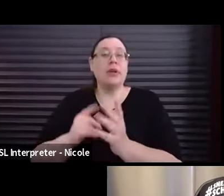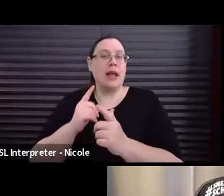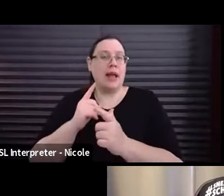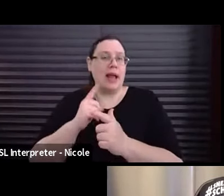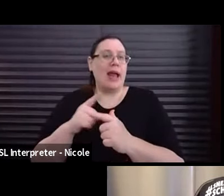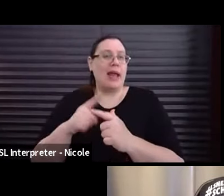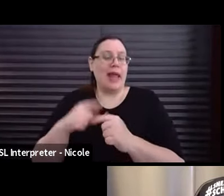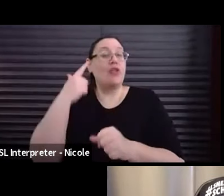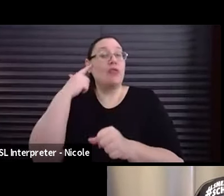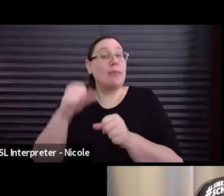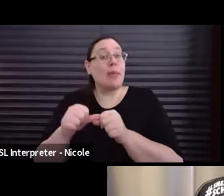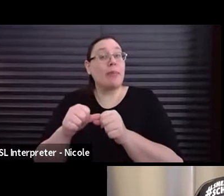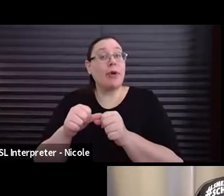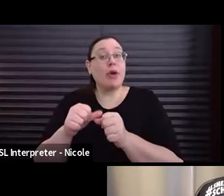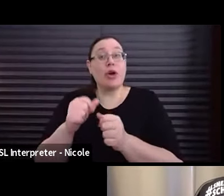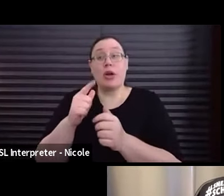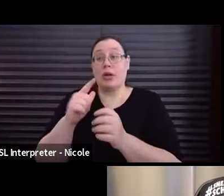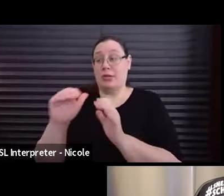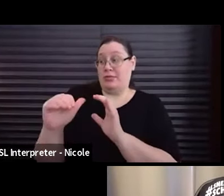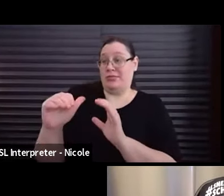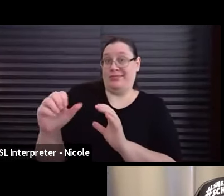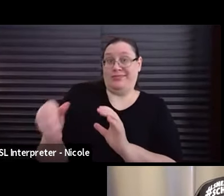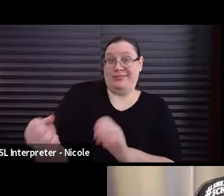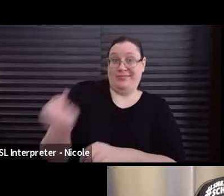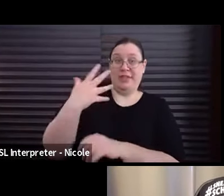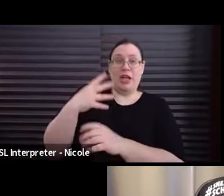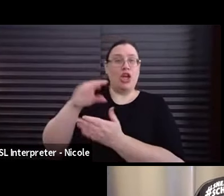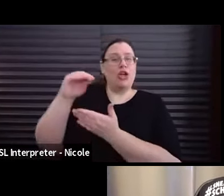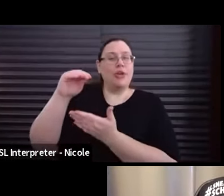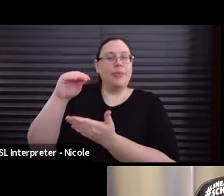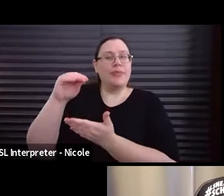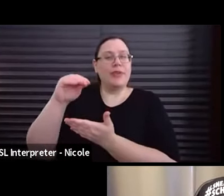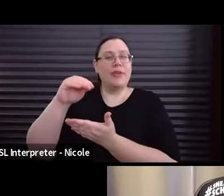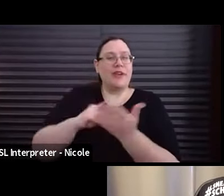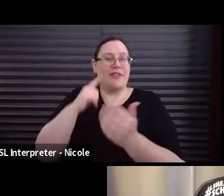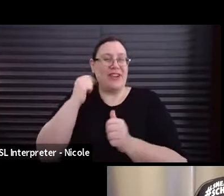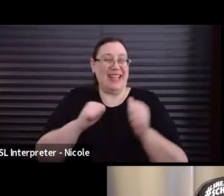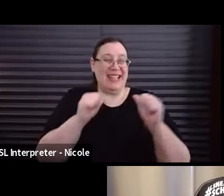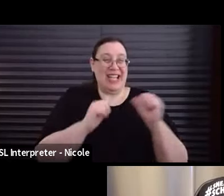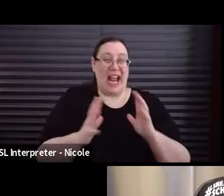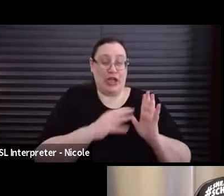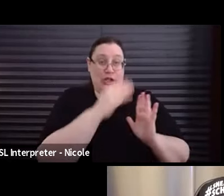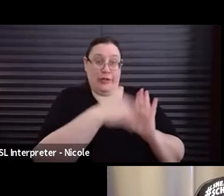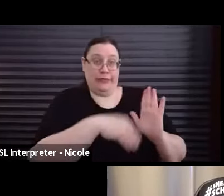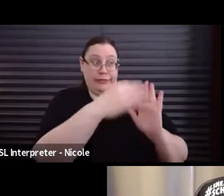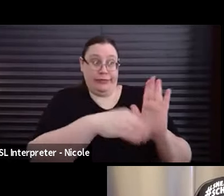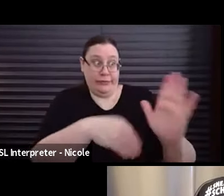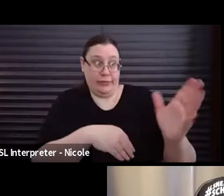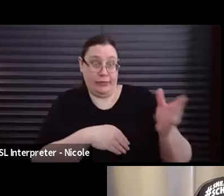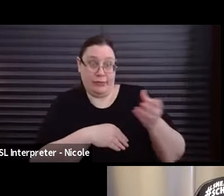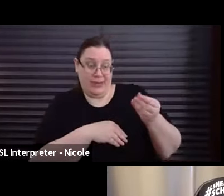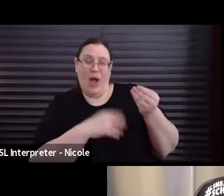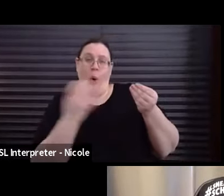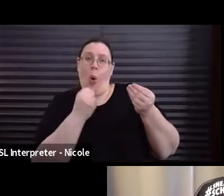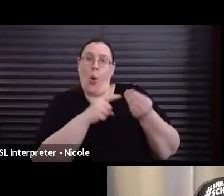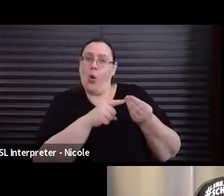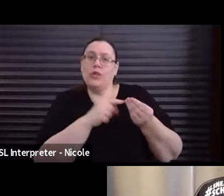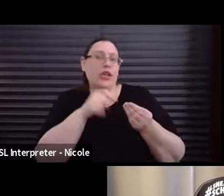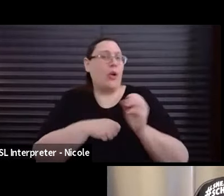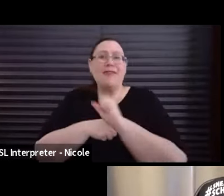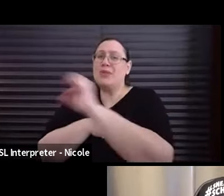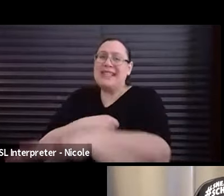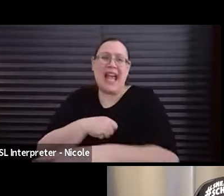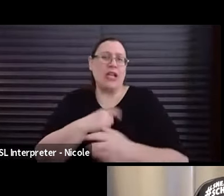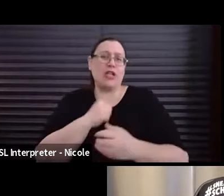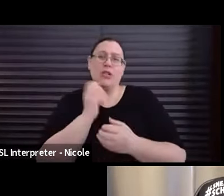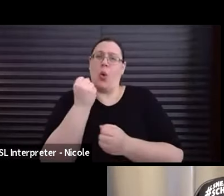remember that the thing you get back that you have each actor fill out, you just hang on to that. You don't have to send it anywhere. You hang on